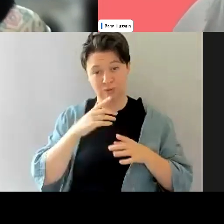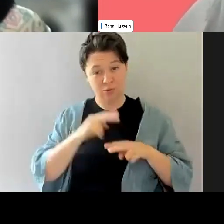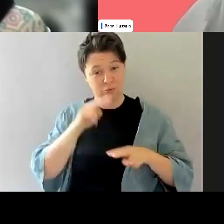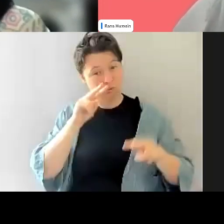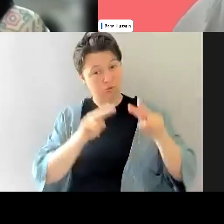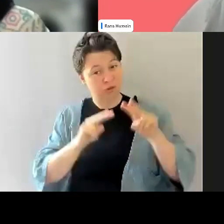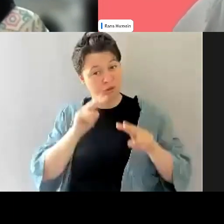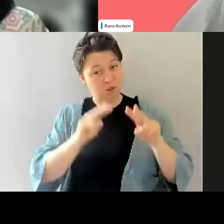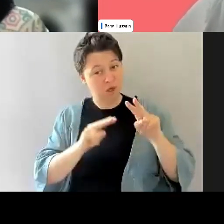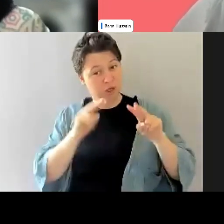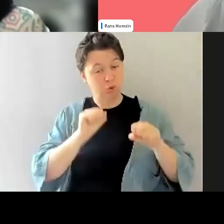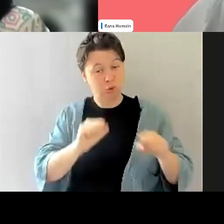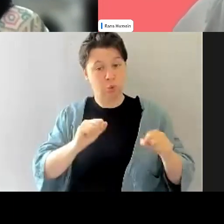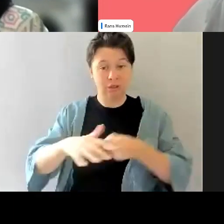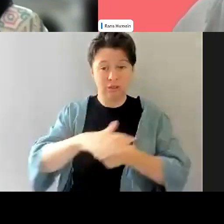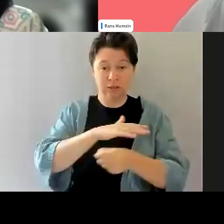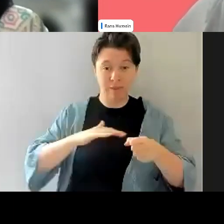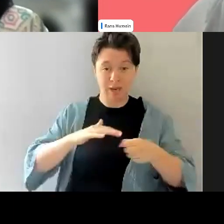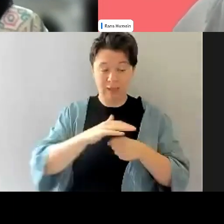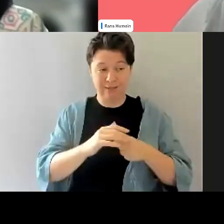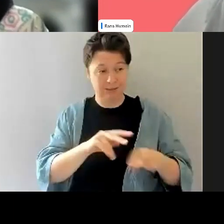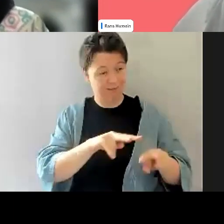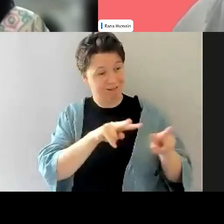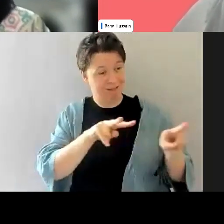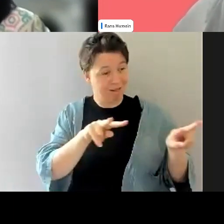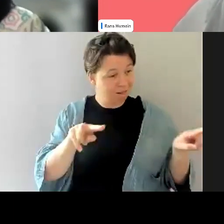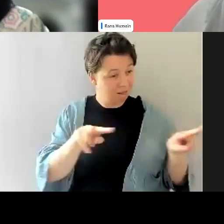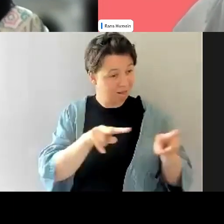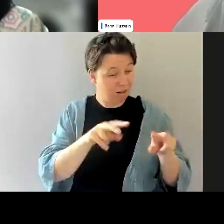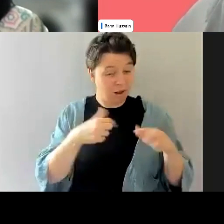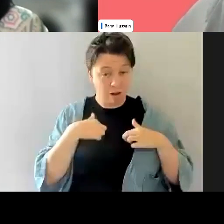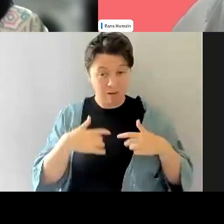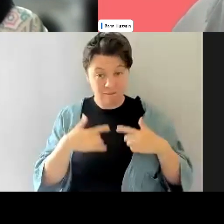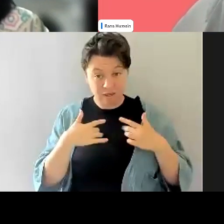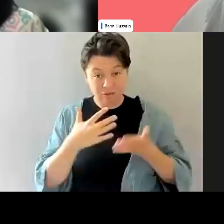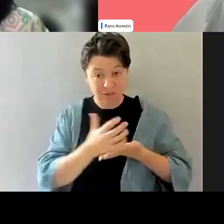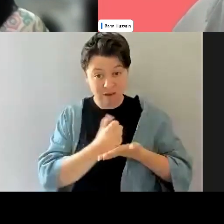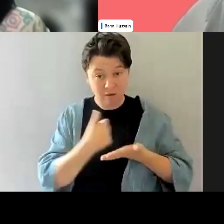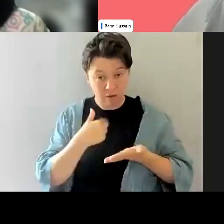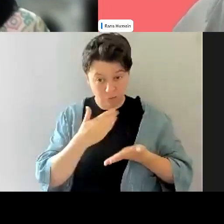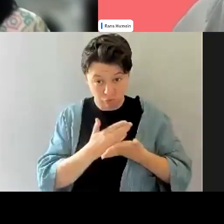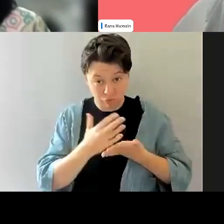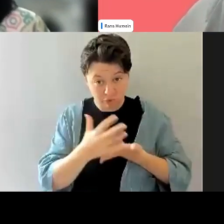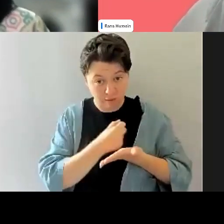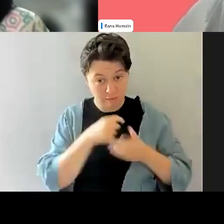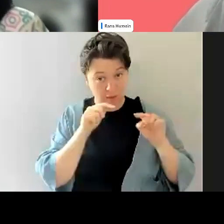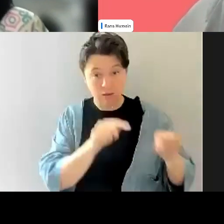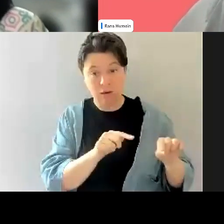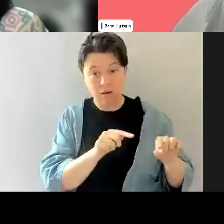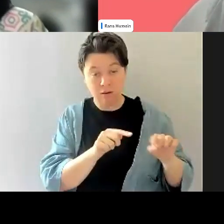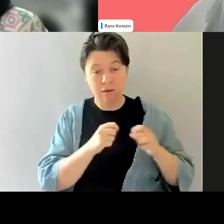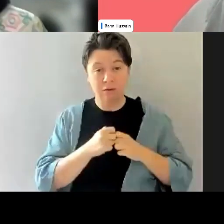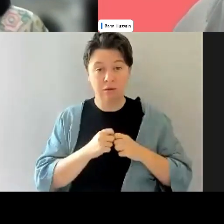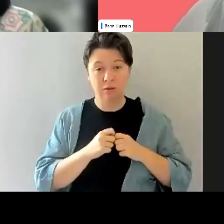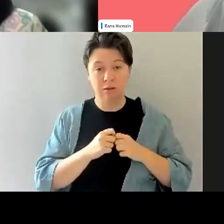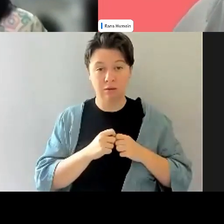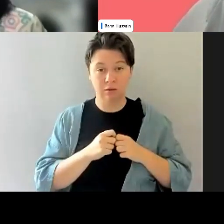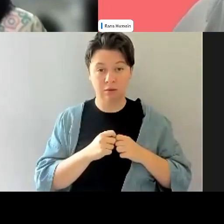your space and you have to judge whether you're going to be safe there. Um, I have, I have, uh, you know,